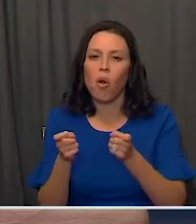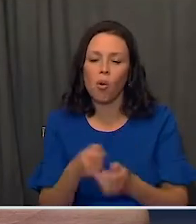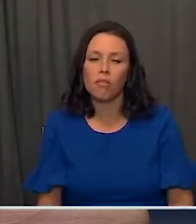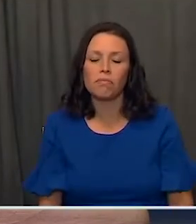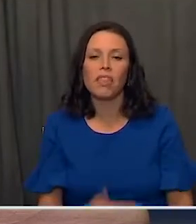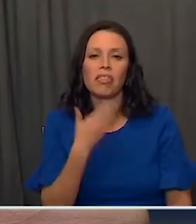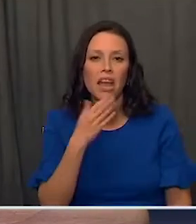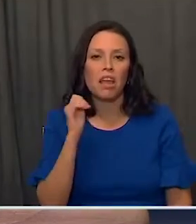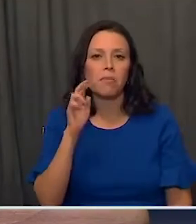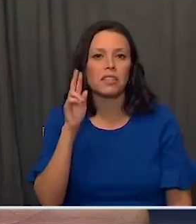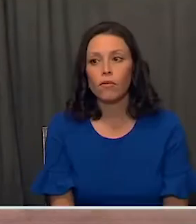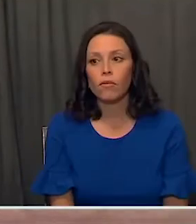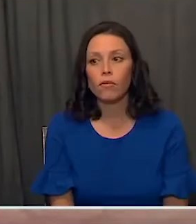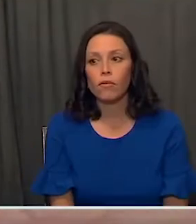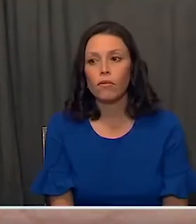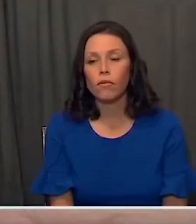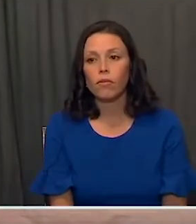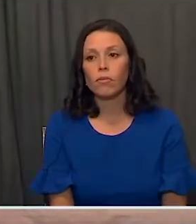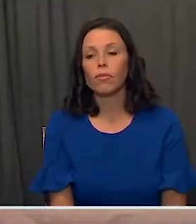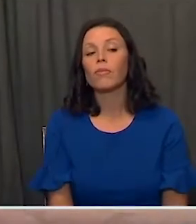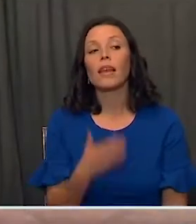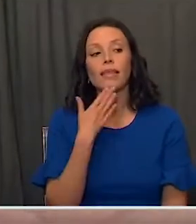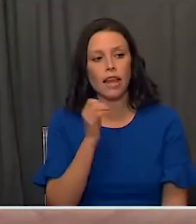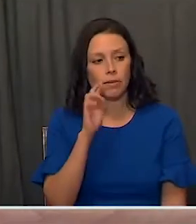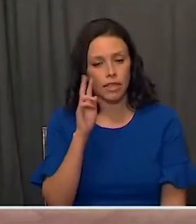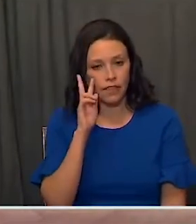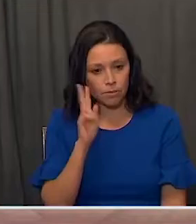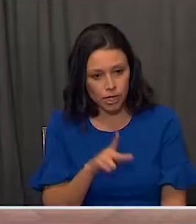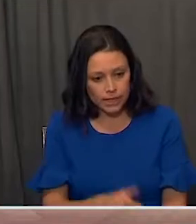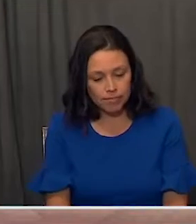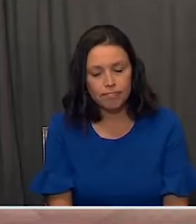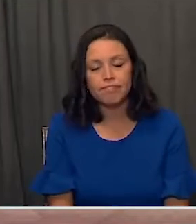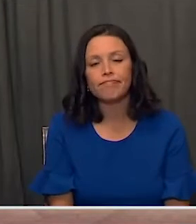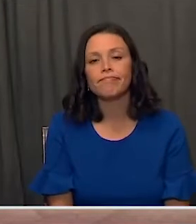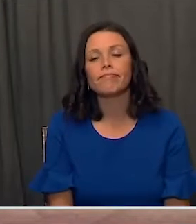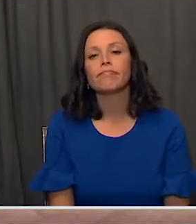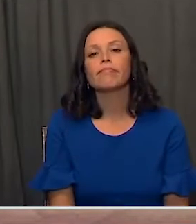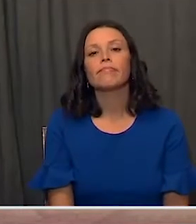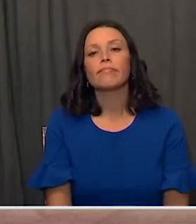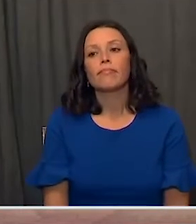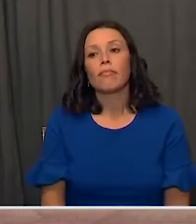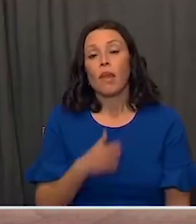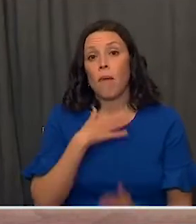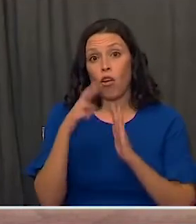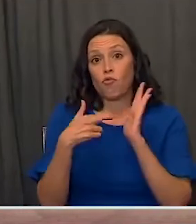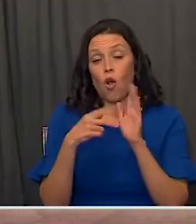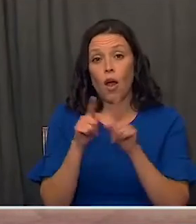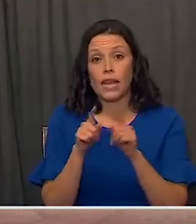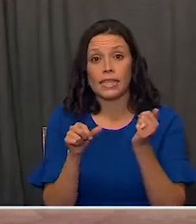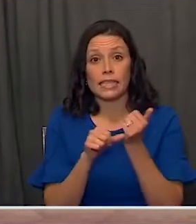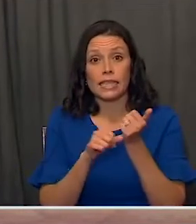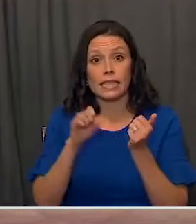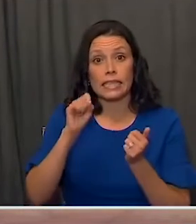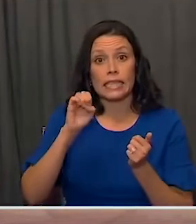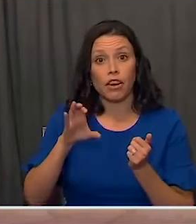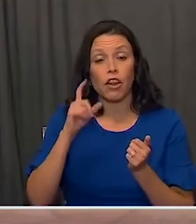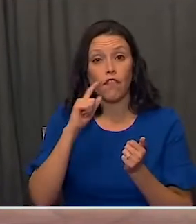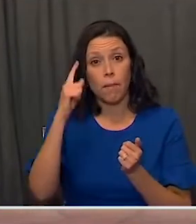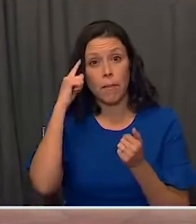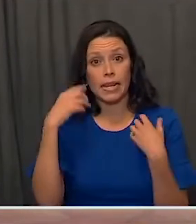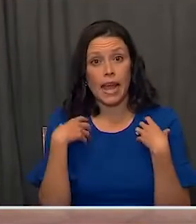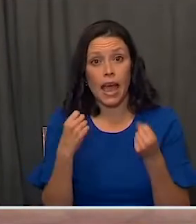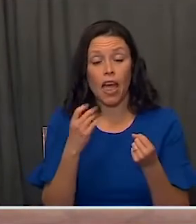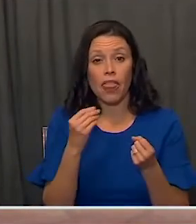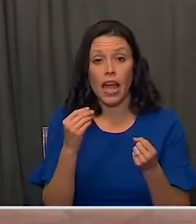Thank you, Mr. Vice President. Thank you, Mr. Vice President. In my role as Assistant Secretary for Mental Health and